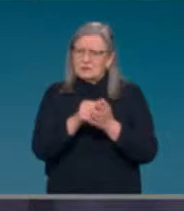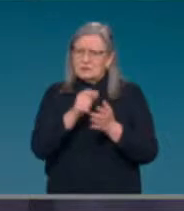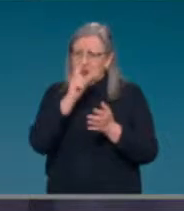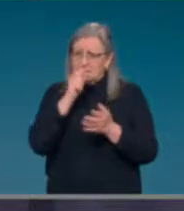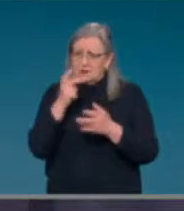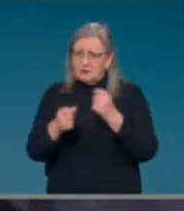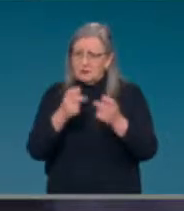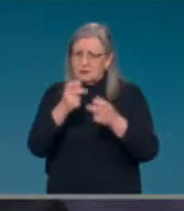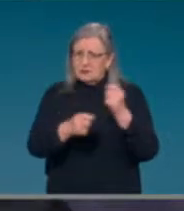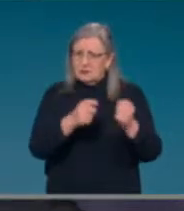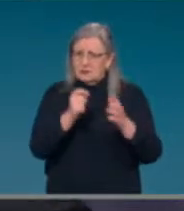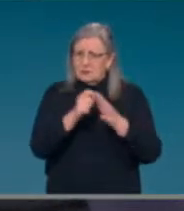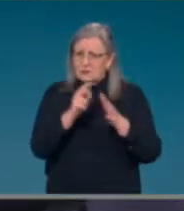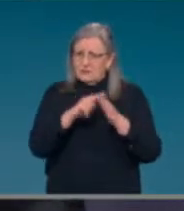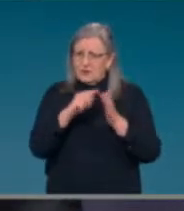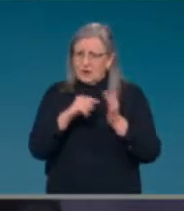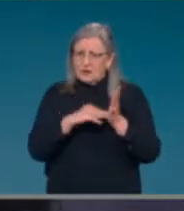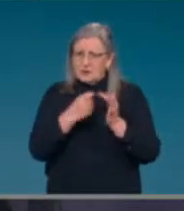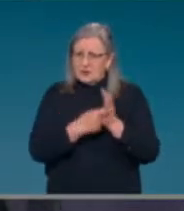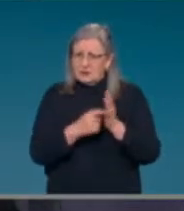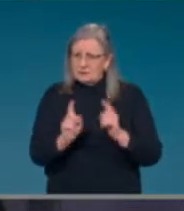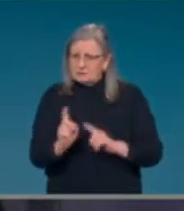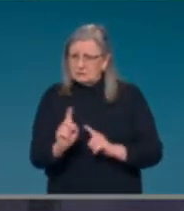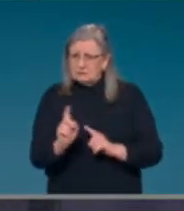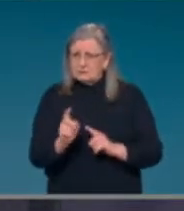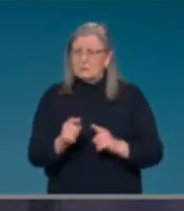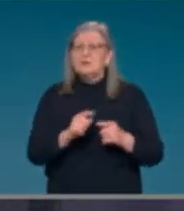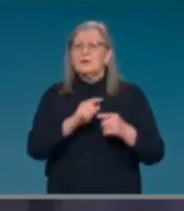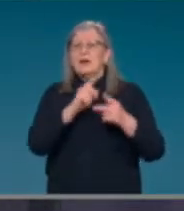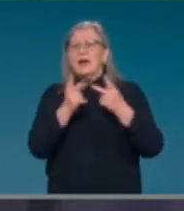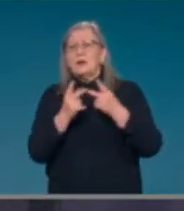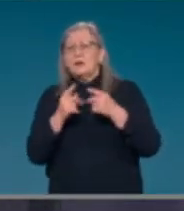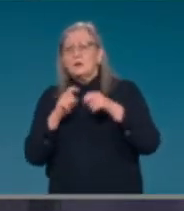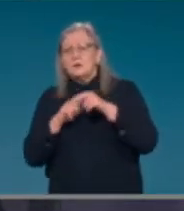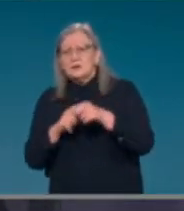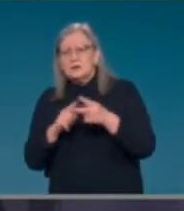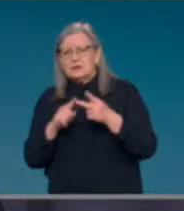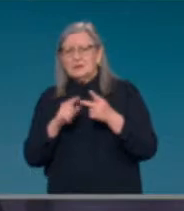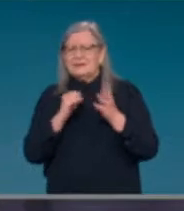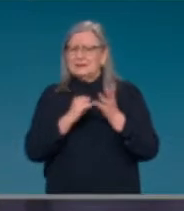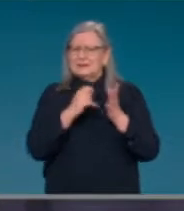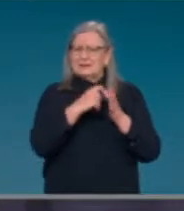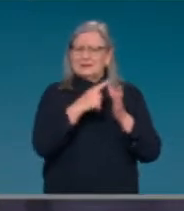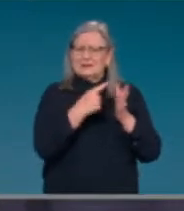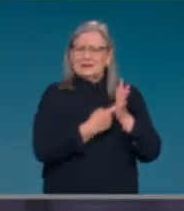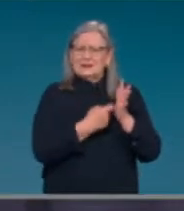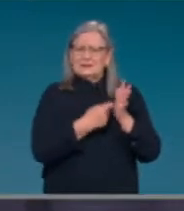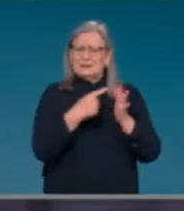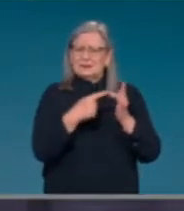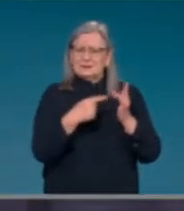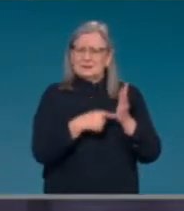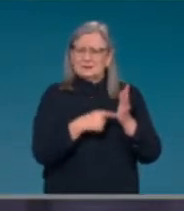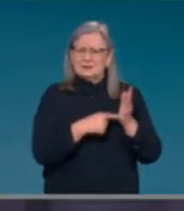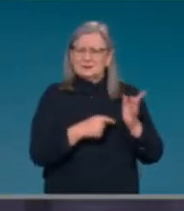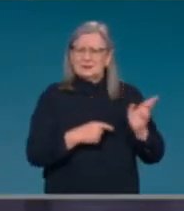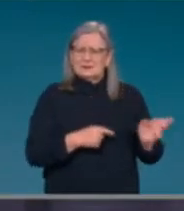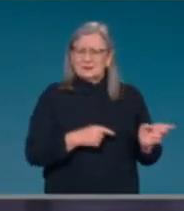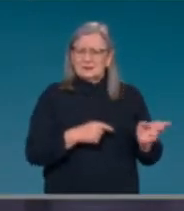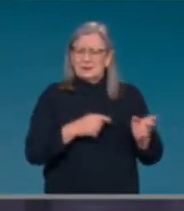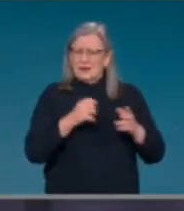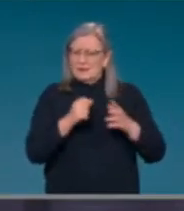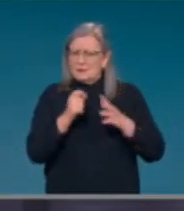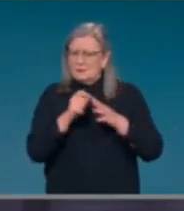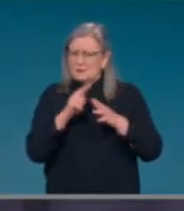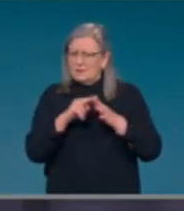Skerritt. Will the process for assessing Pfizer for children be any different to the process for assessing Pfizer